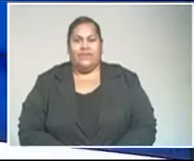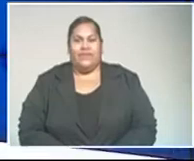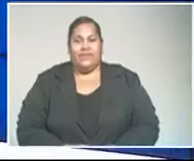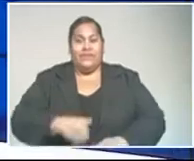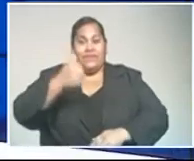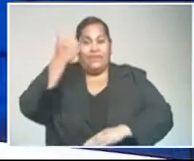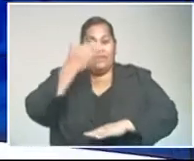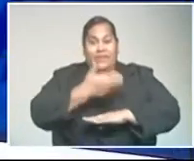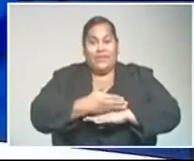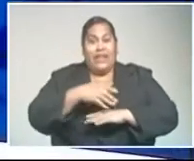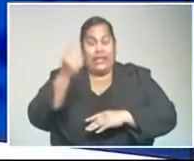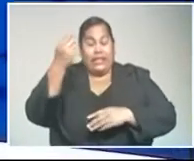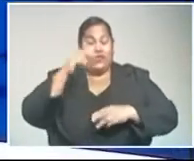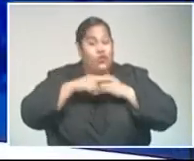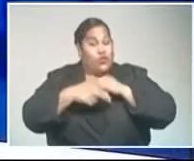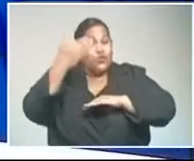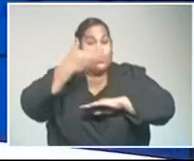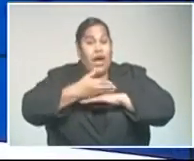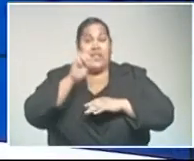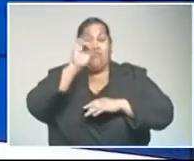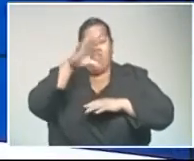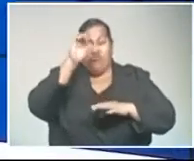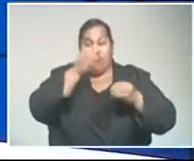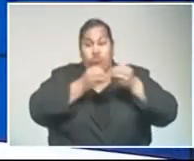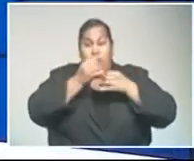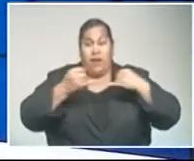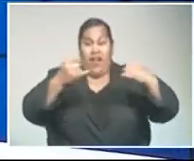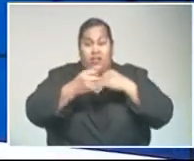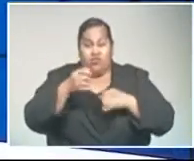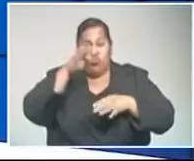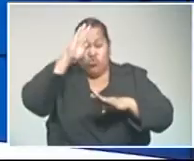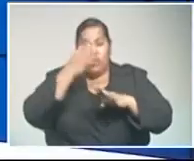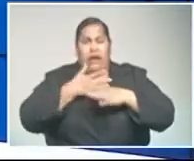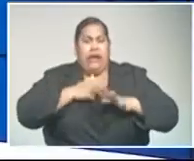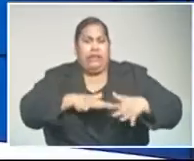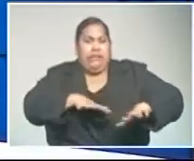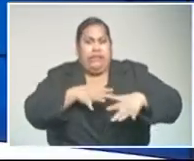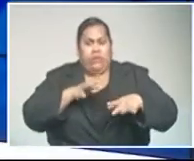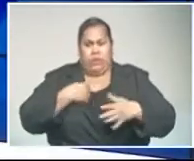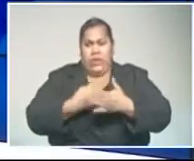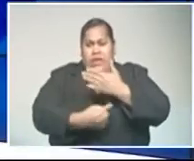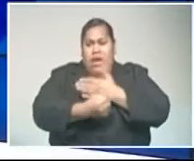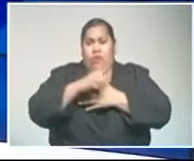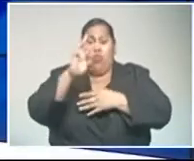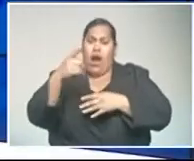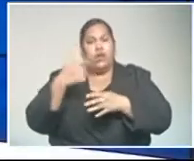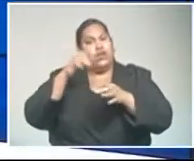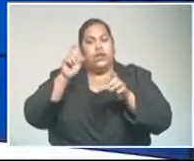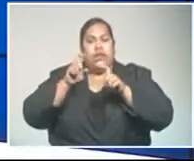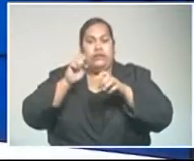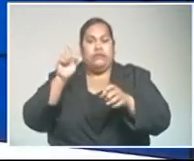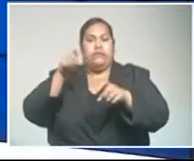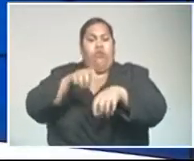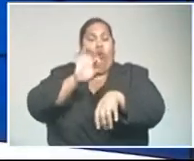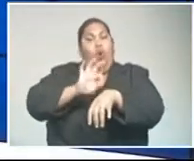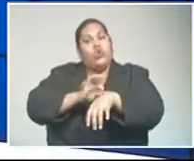Good evening, leading news tonight. Ten Solomon Island students are living in fear after one of their colleagues has been hospitalized for